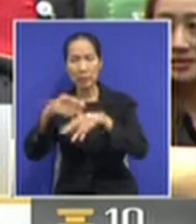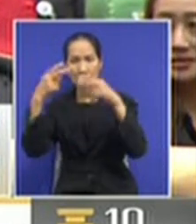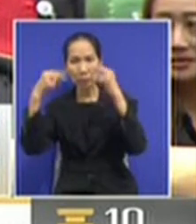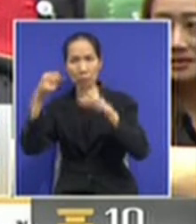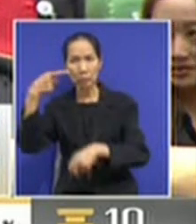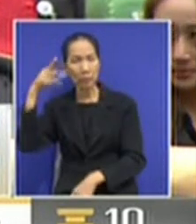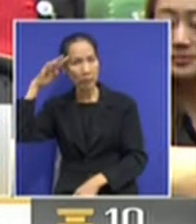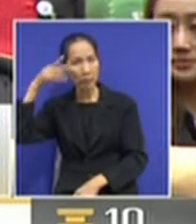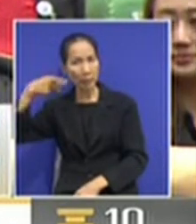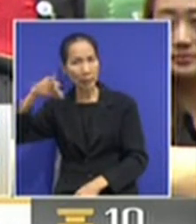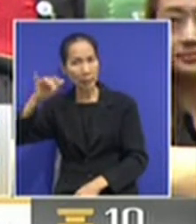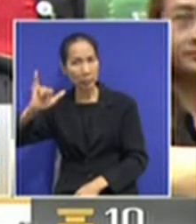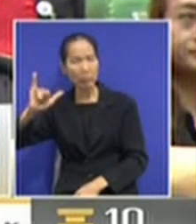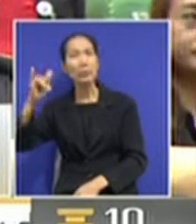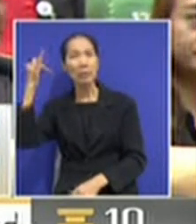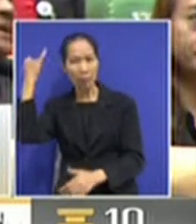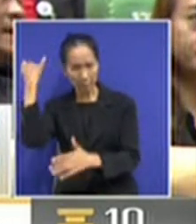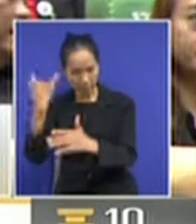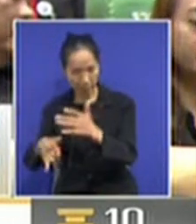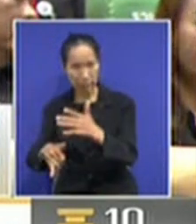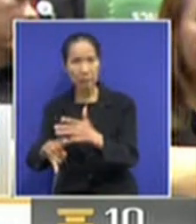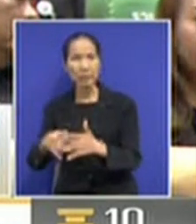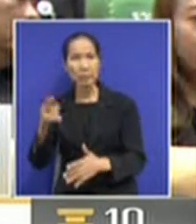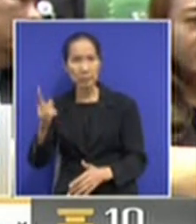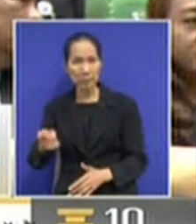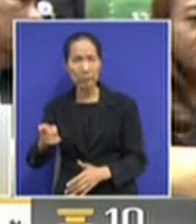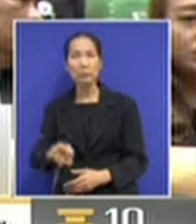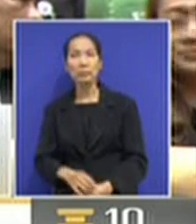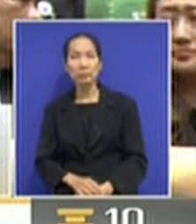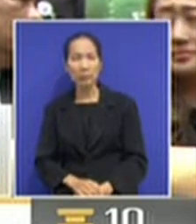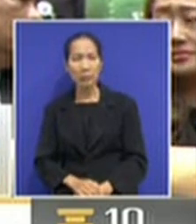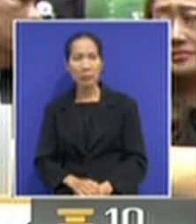vote for the candidate of his or her choice.